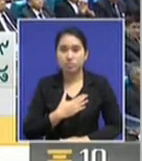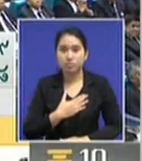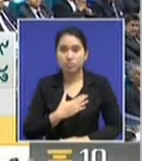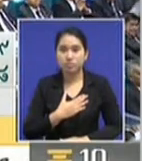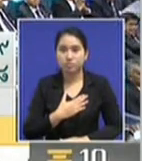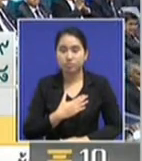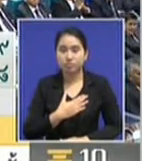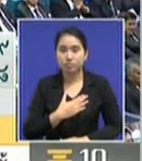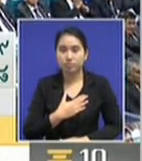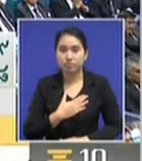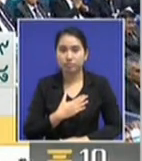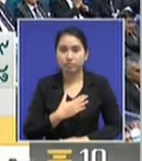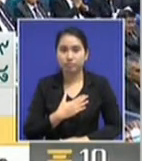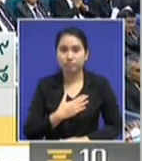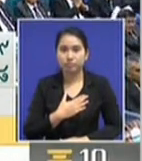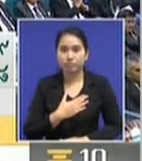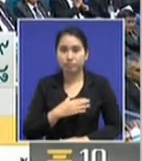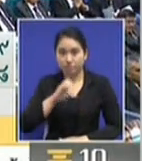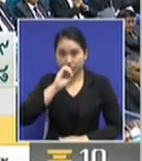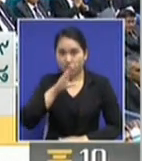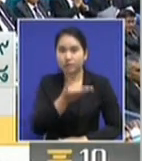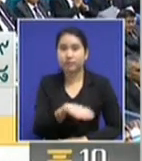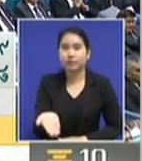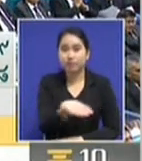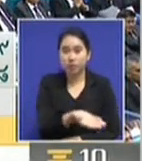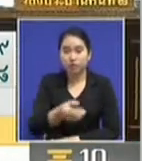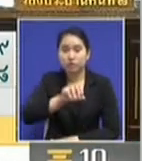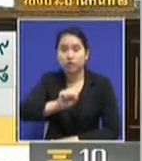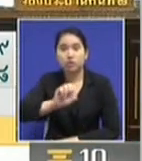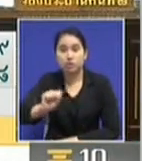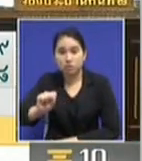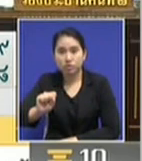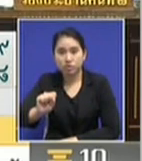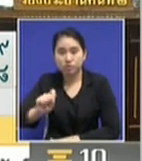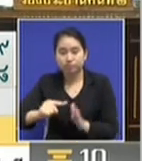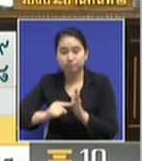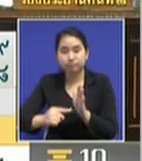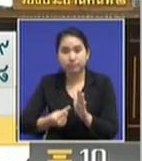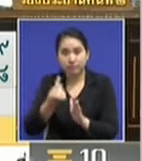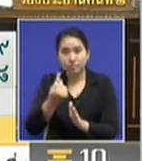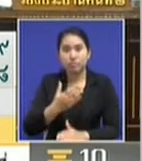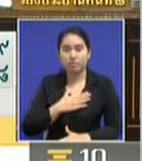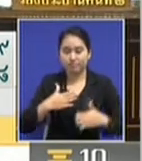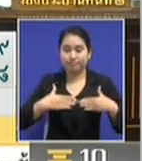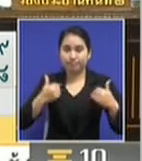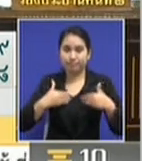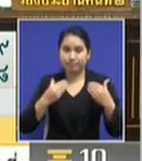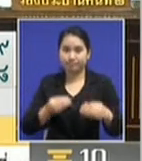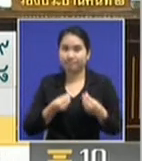to the poor Thai camp that were not happy with the comments. And they stood up to argue with him.